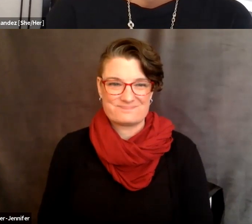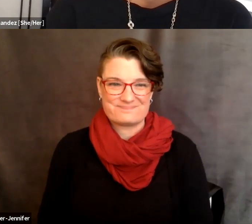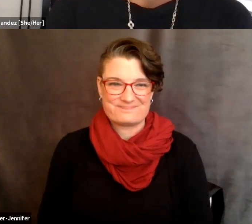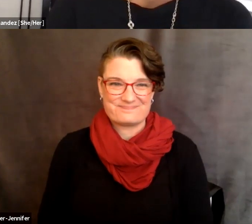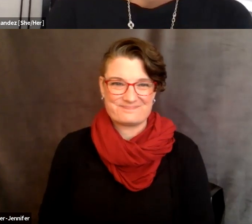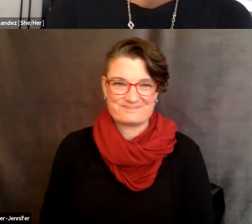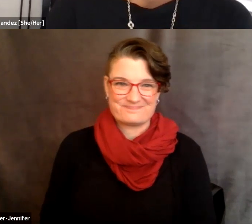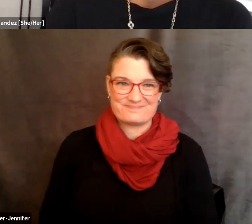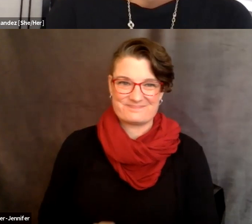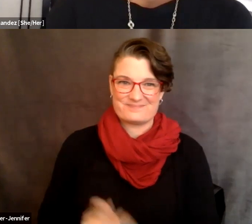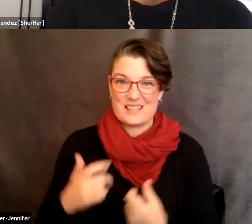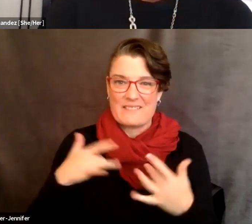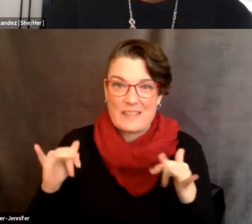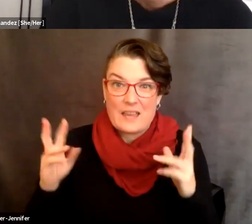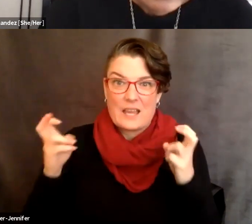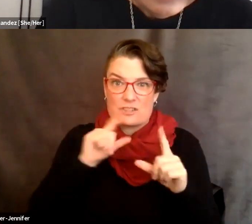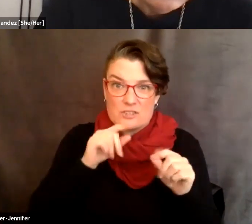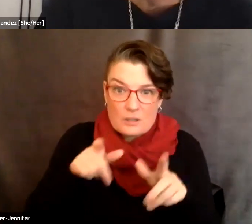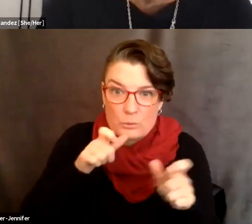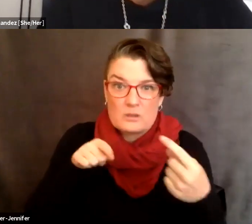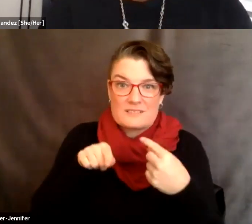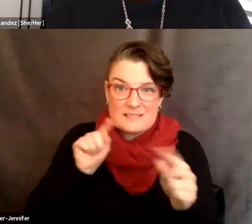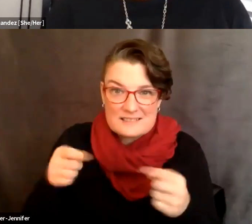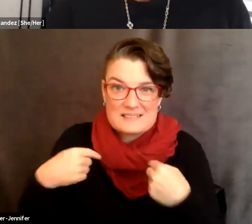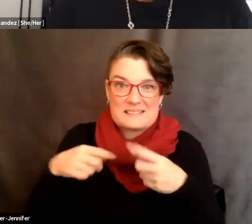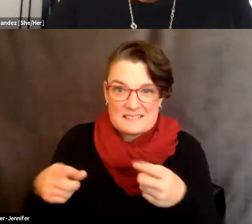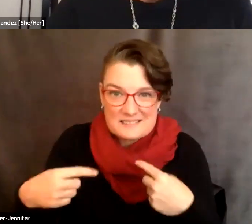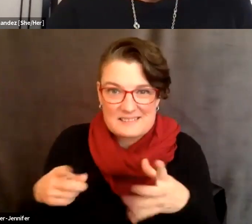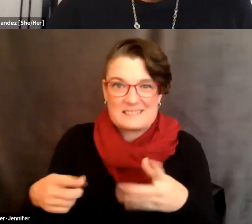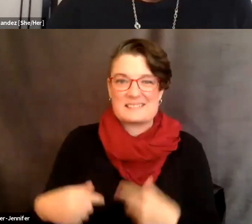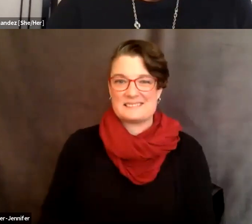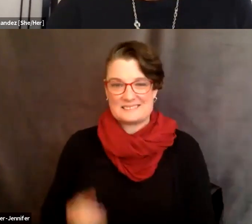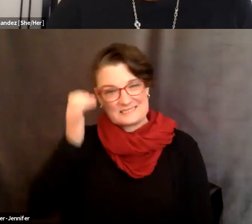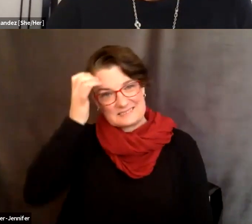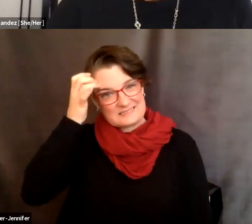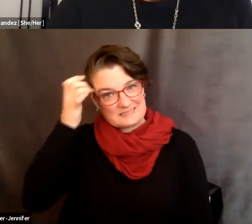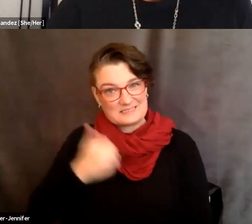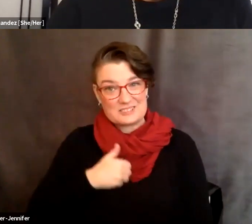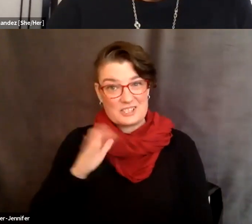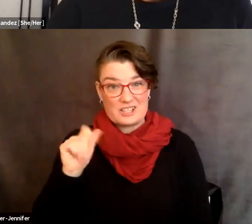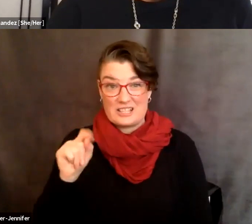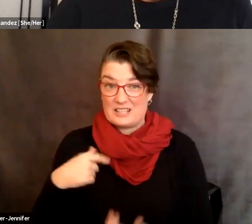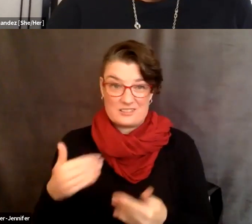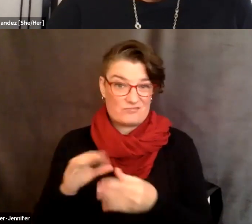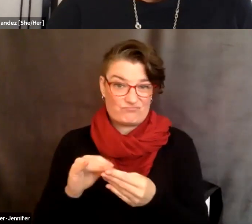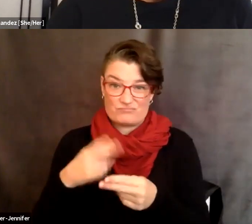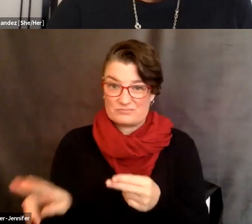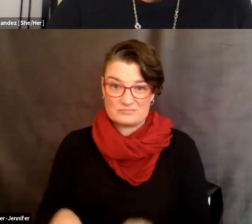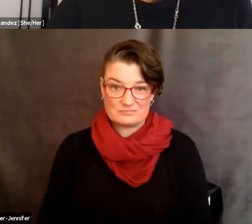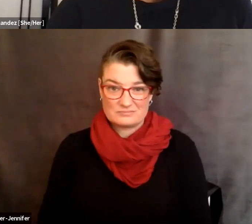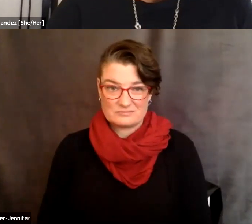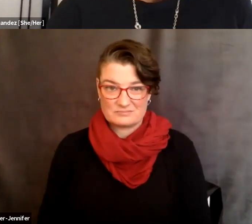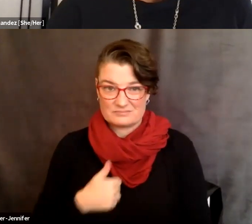So I feel like it's some kind of game of chicken about read your face. So sorry, Kat. Um, I'll, I'll go real quickly. Um,